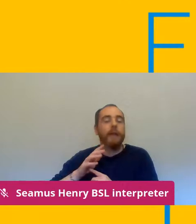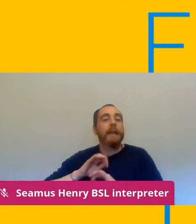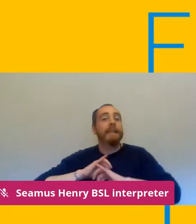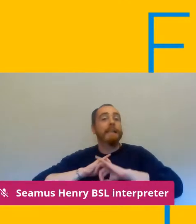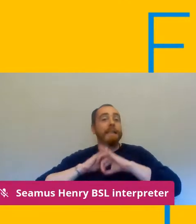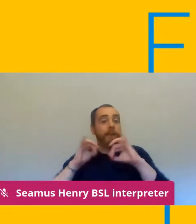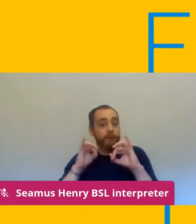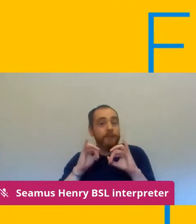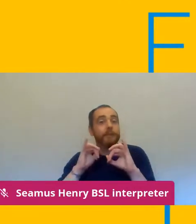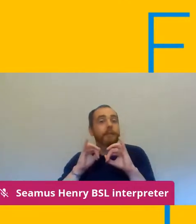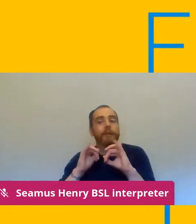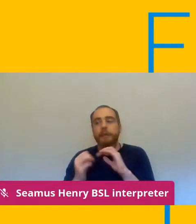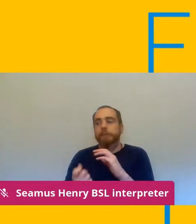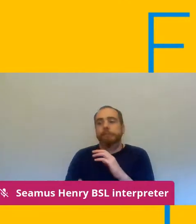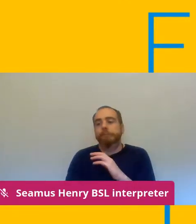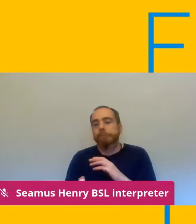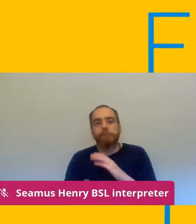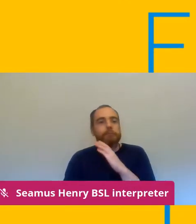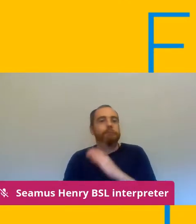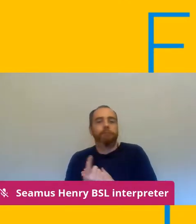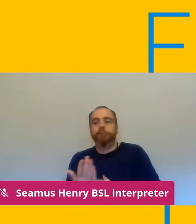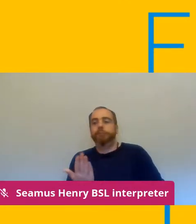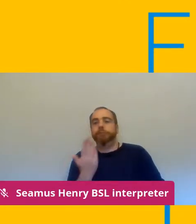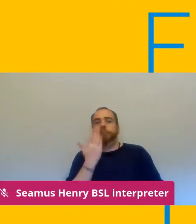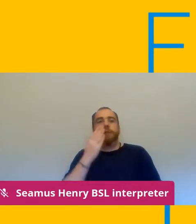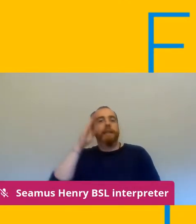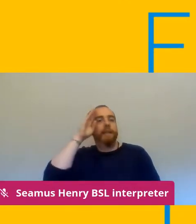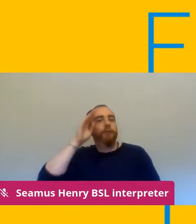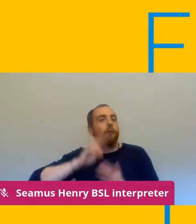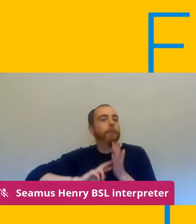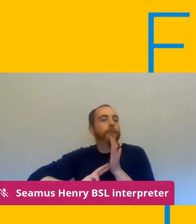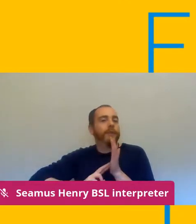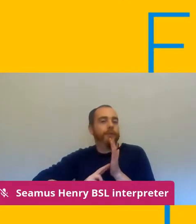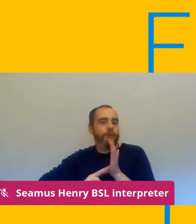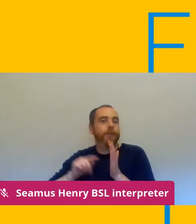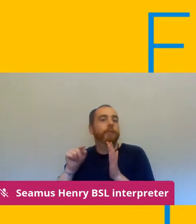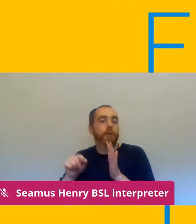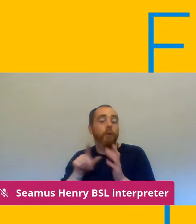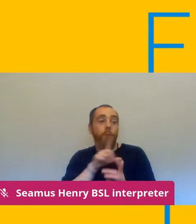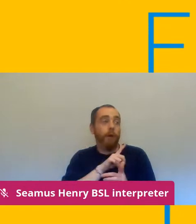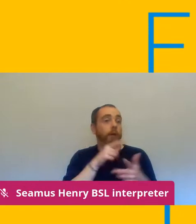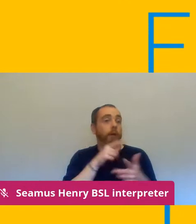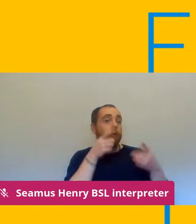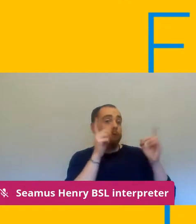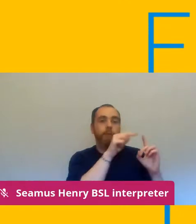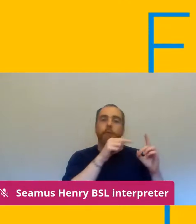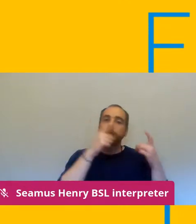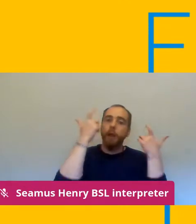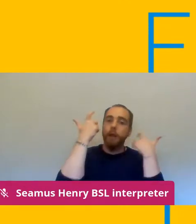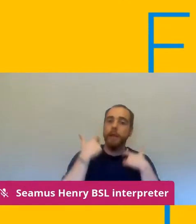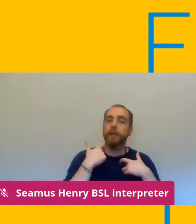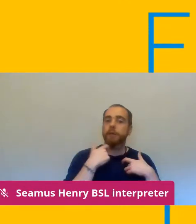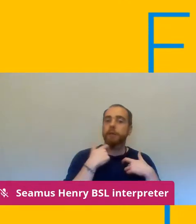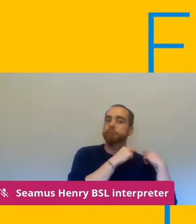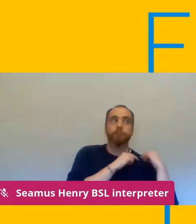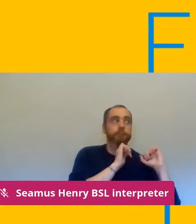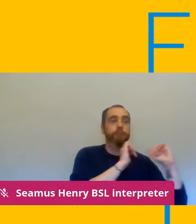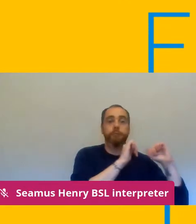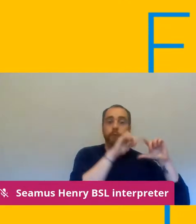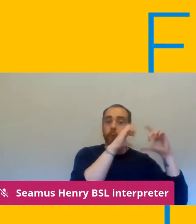procedures this is because the employer has a legal duty and it had this before the pandemic to have